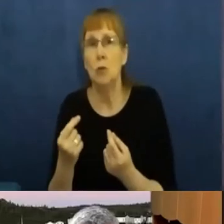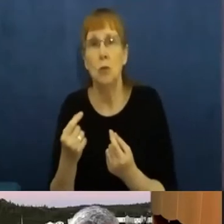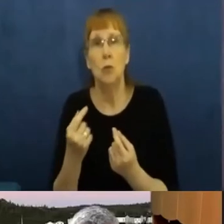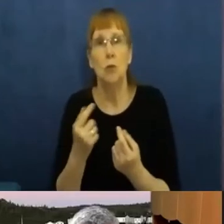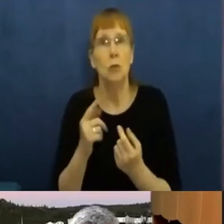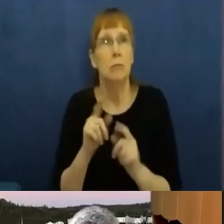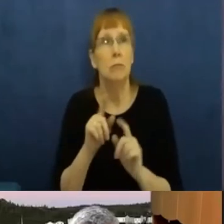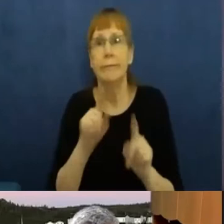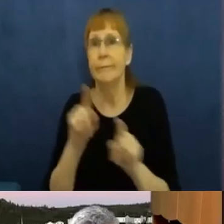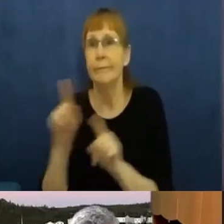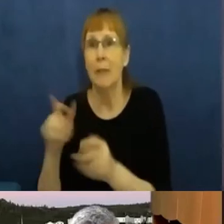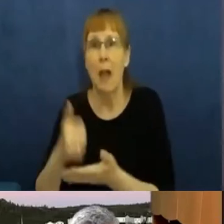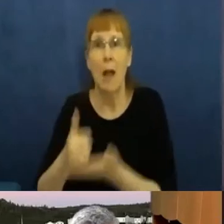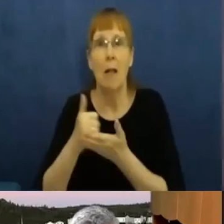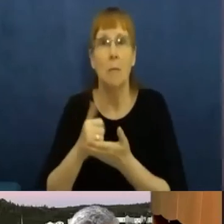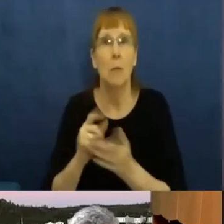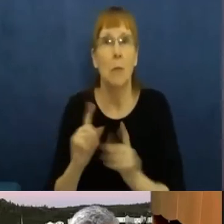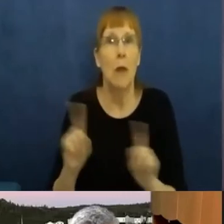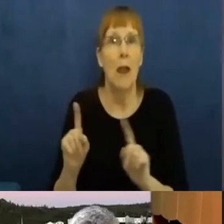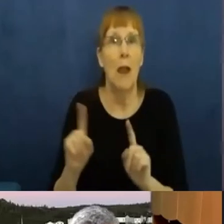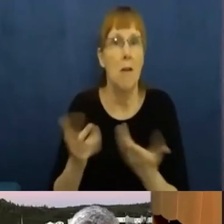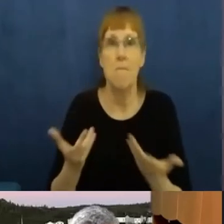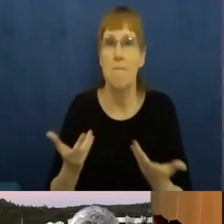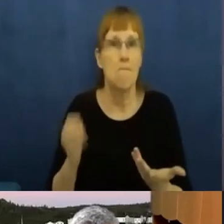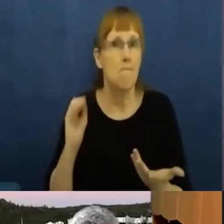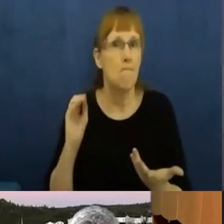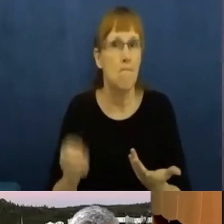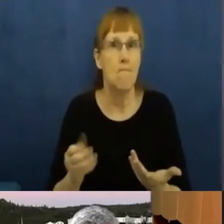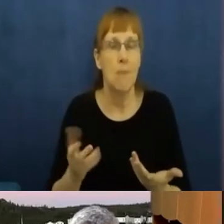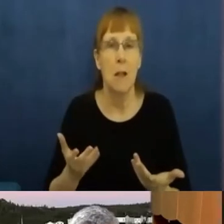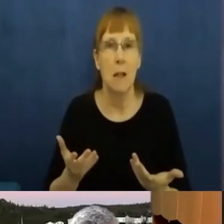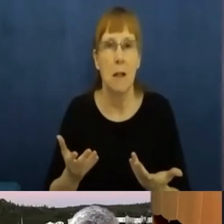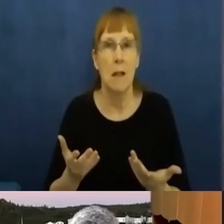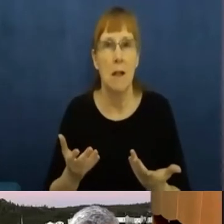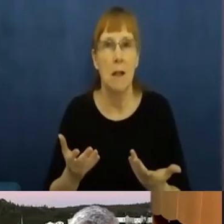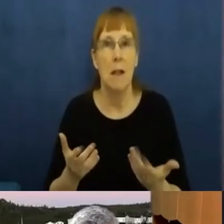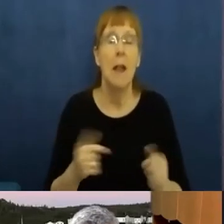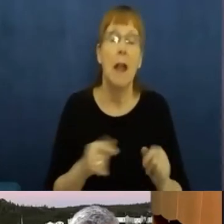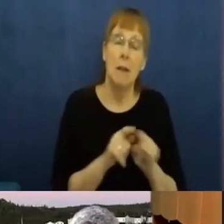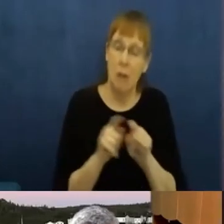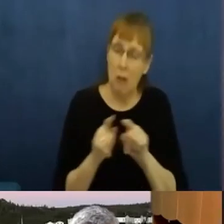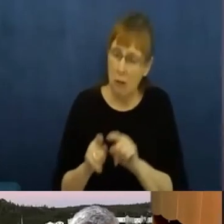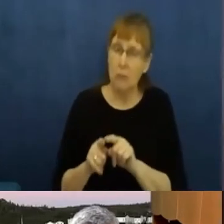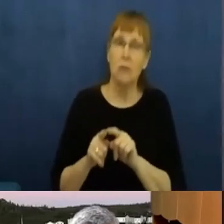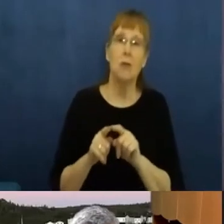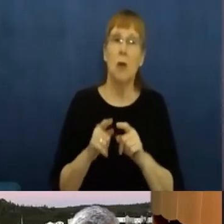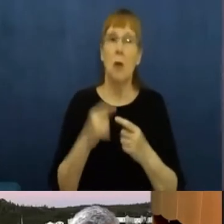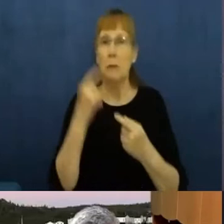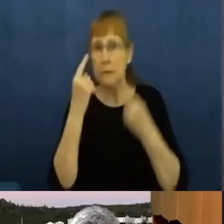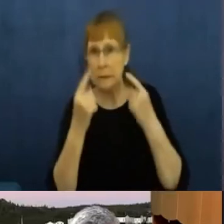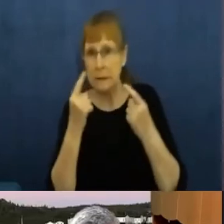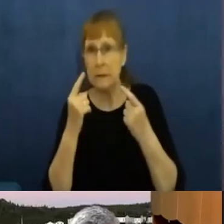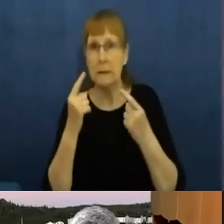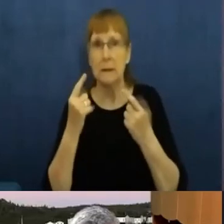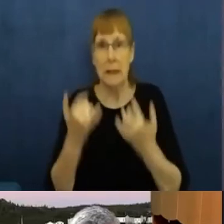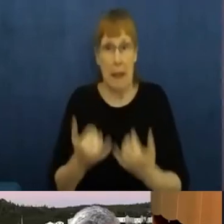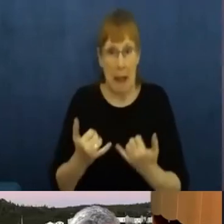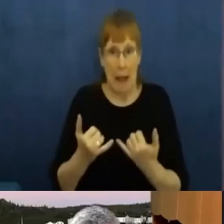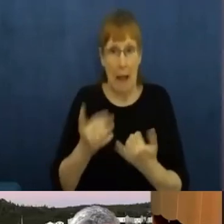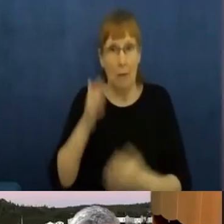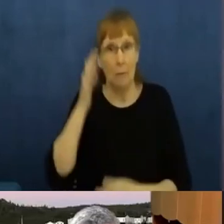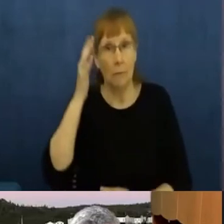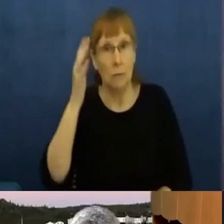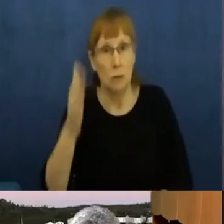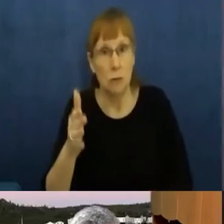longer term, of course, mental health and addiction that comes up. And I might say